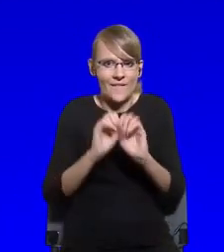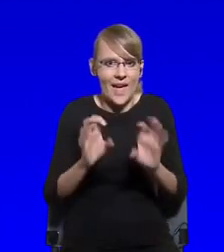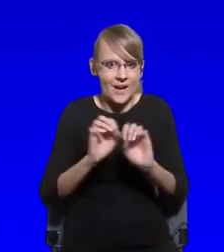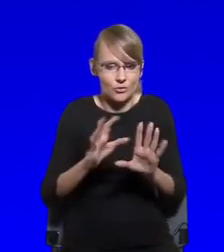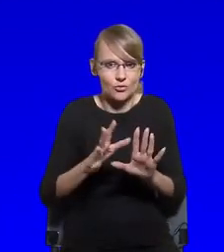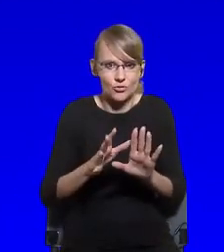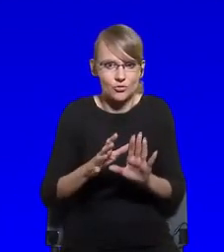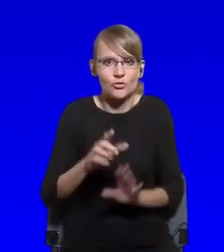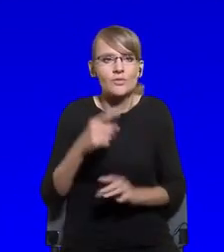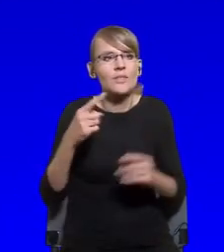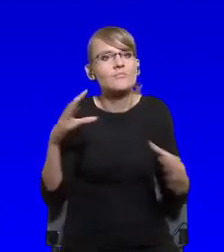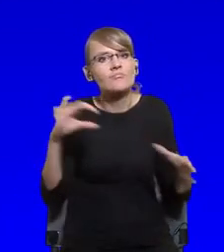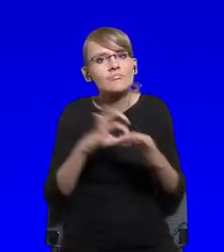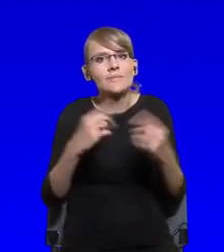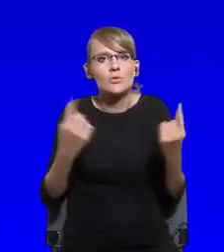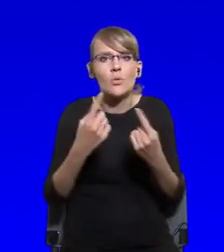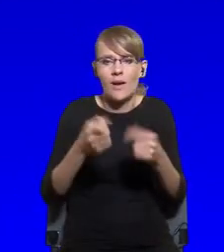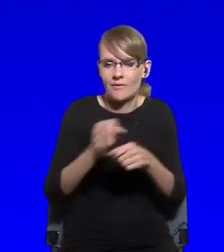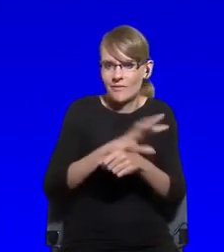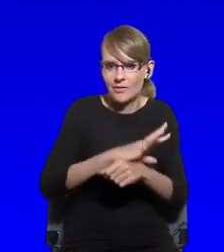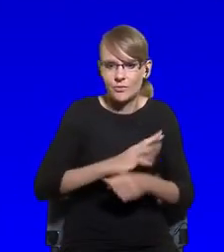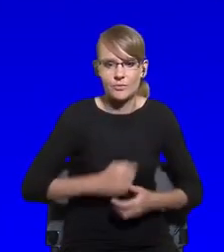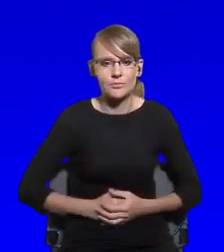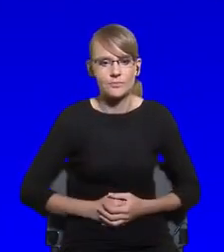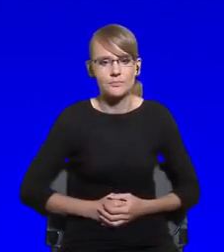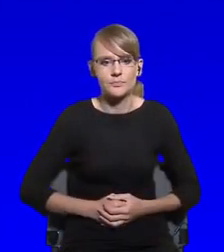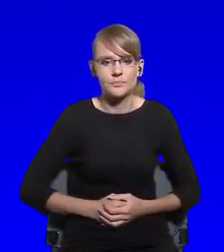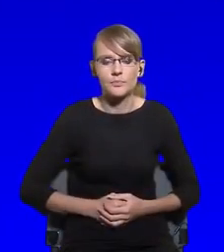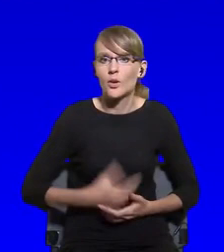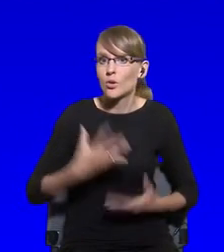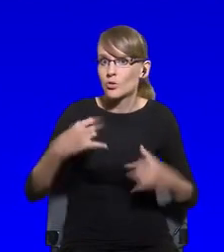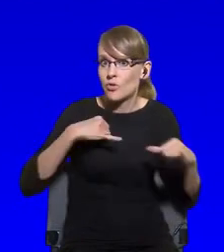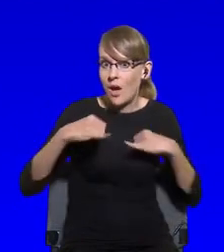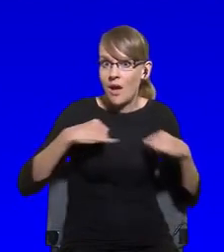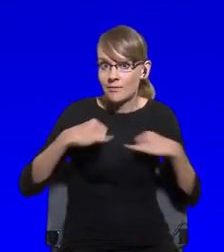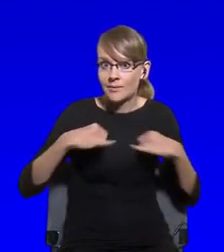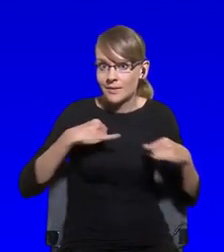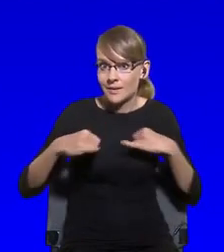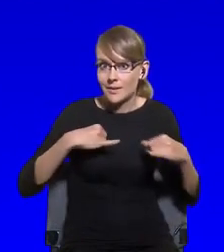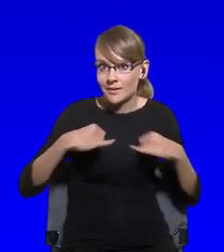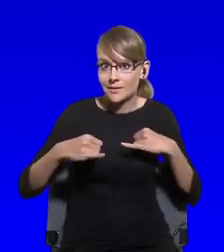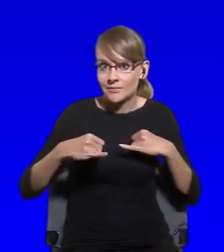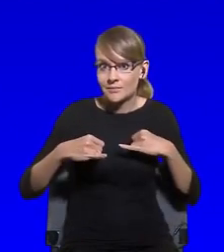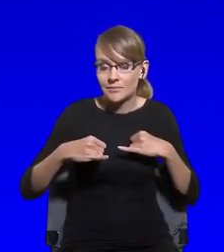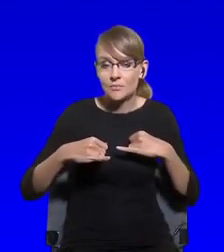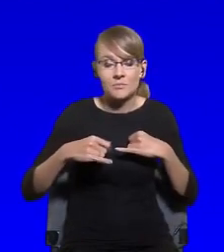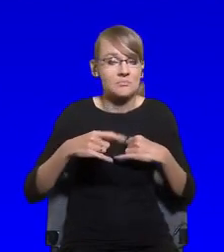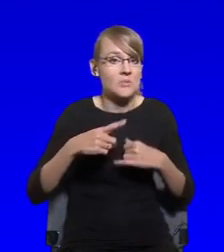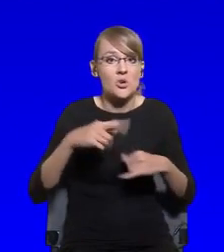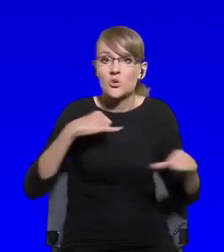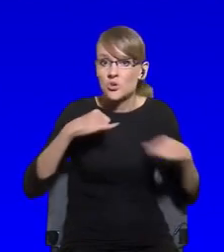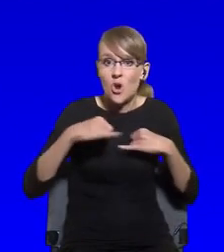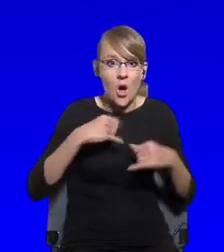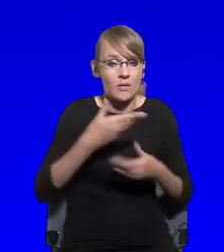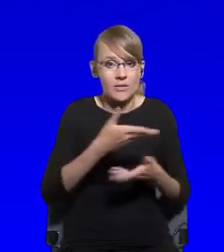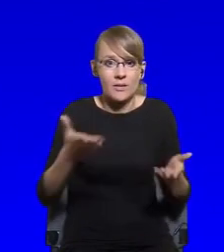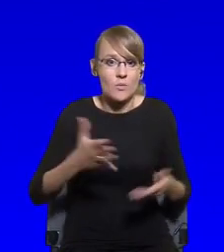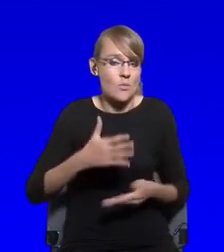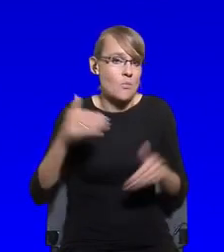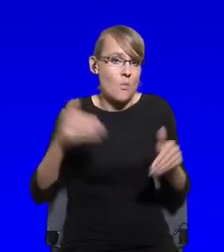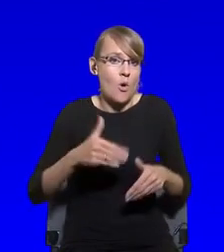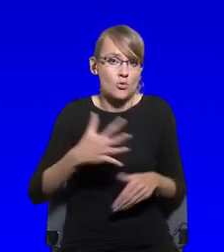difficult for governments in the countries that